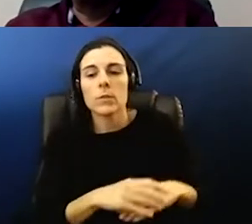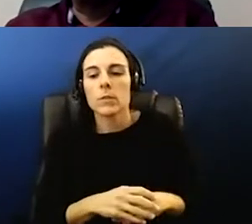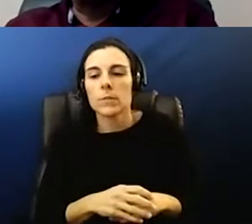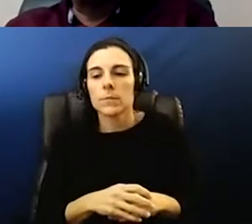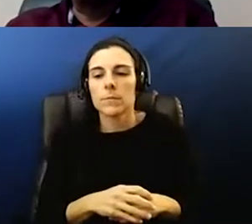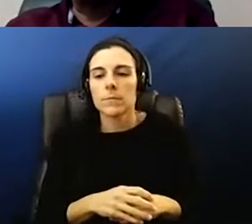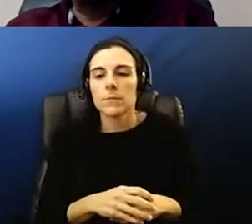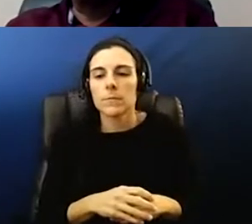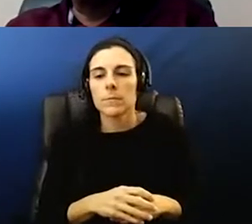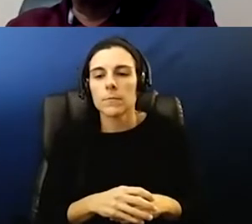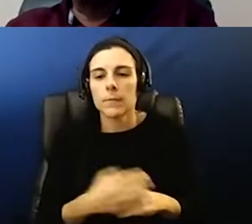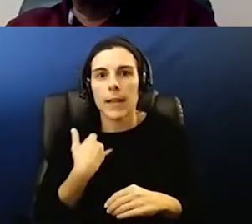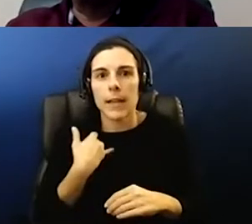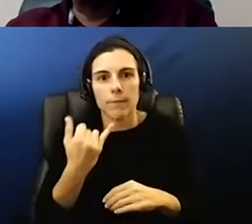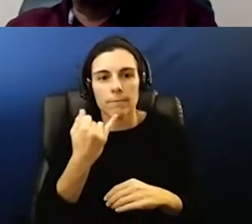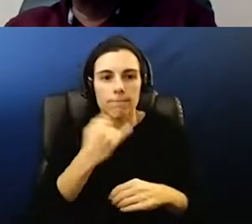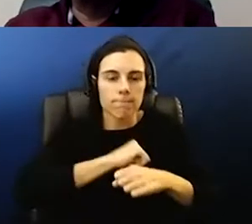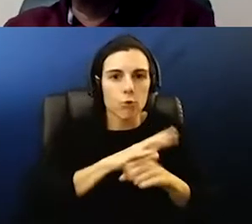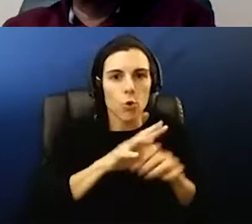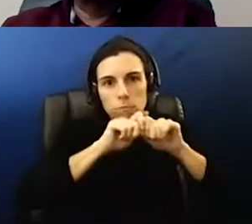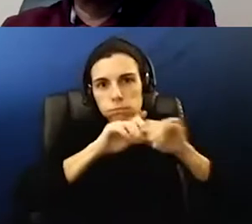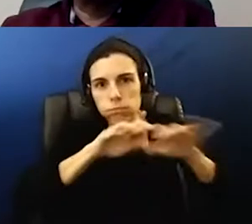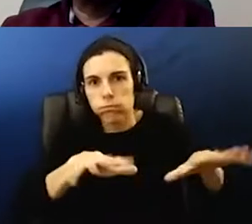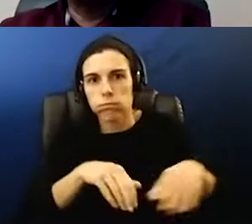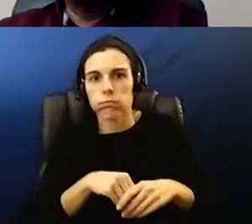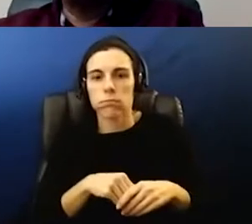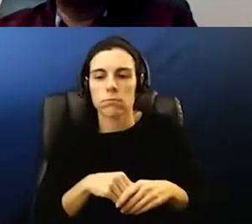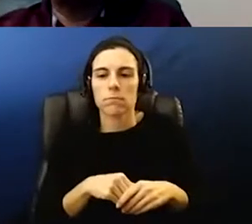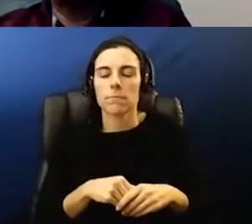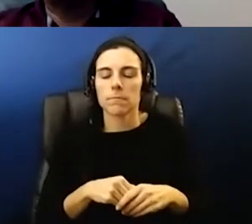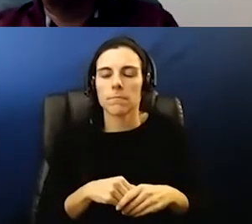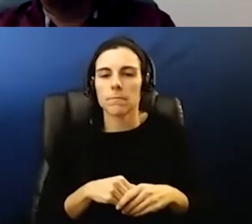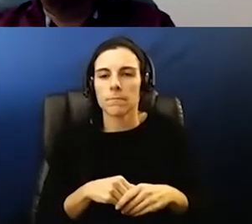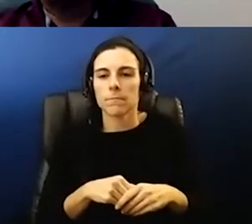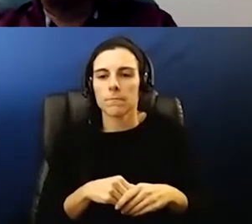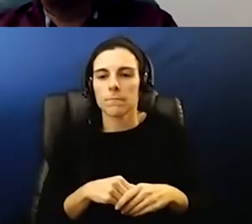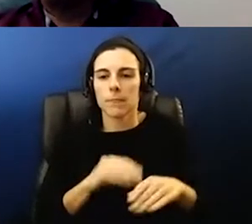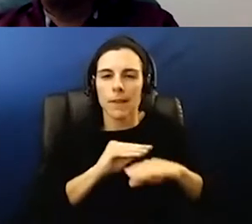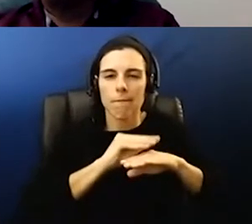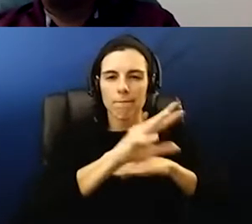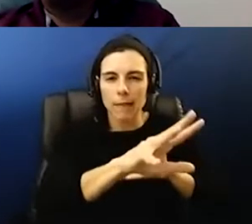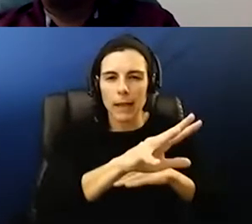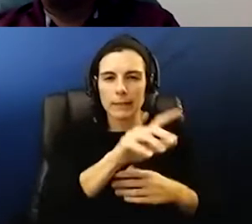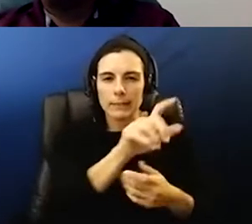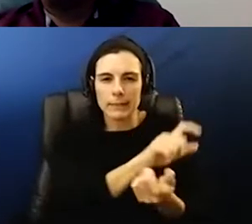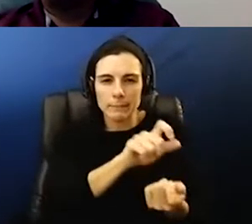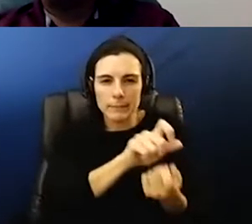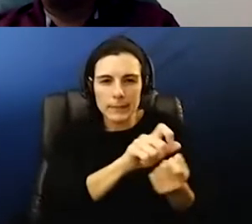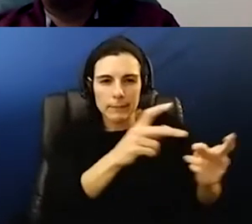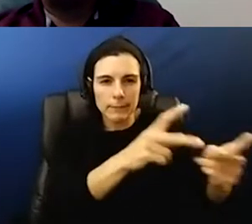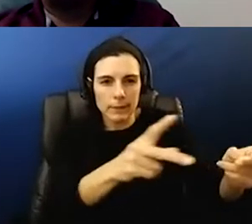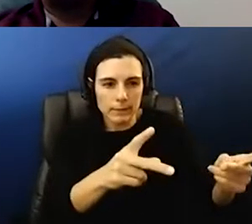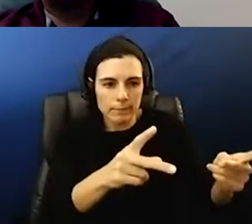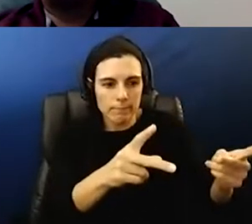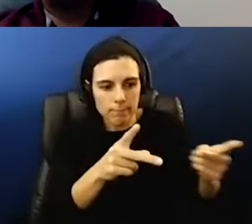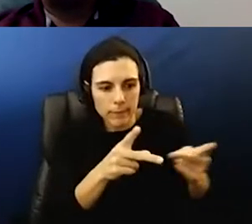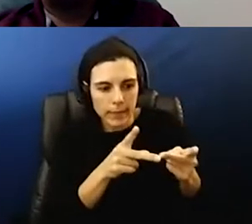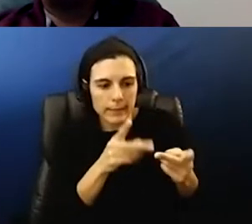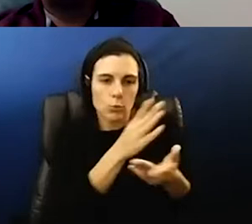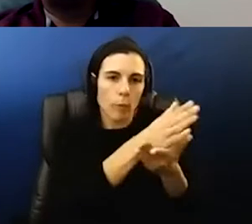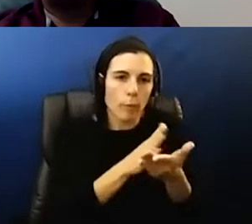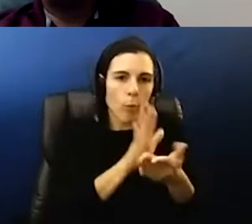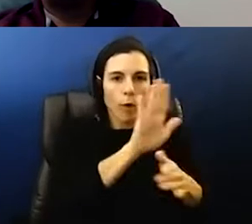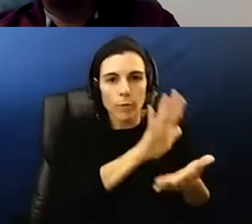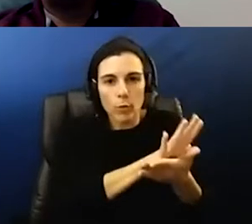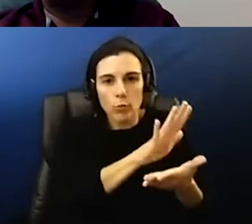an outbreak um i guess an occurrence of the virus that affects a certain part of the school or an entire school in any one